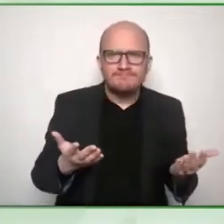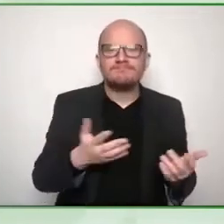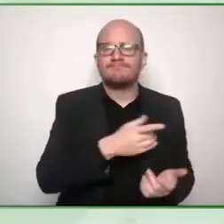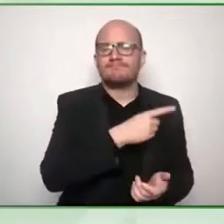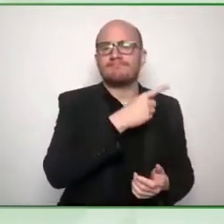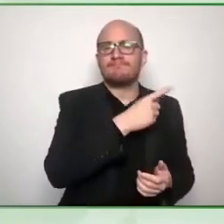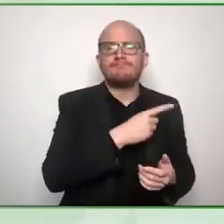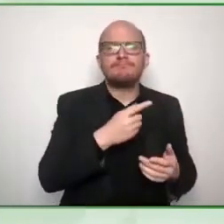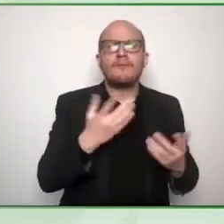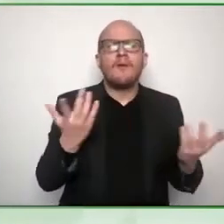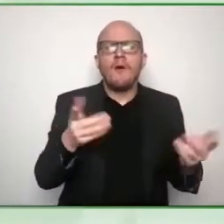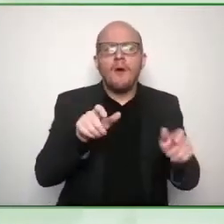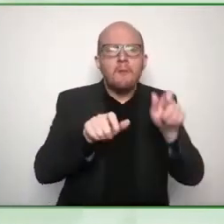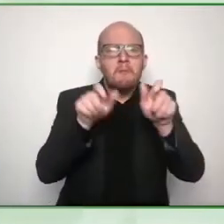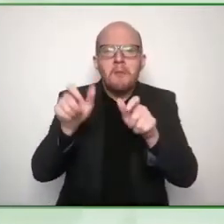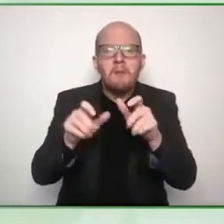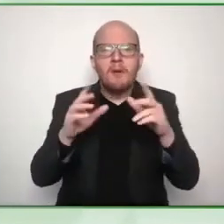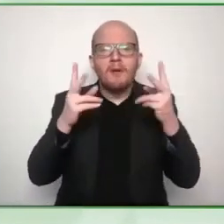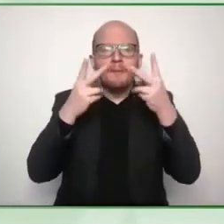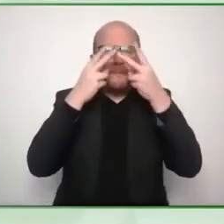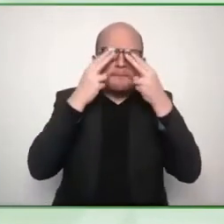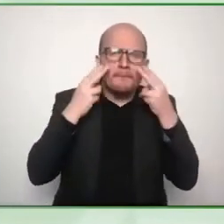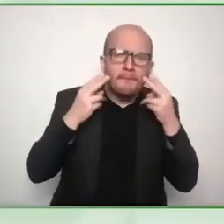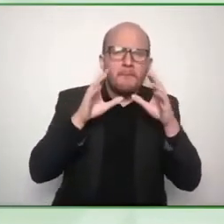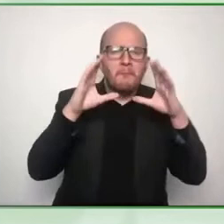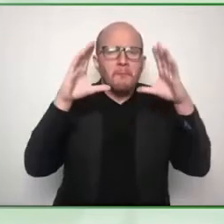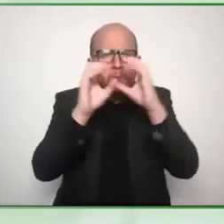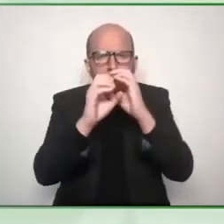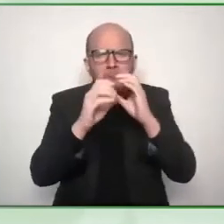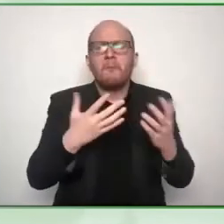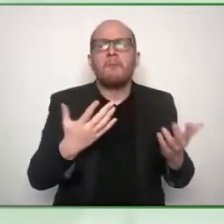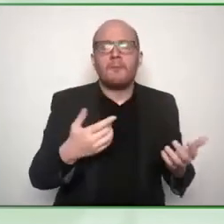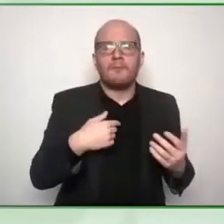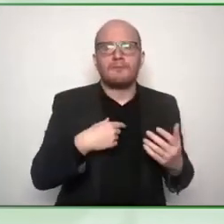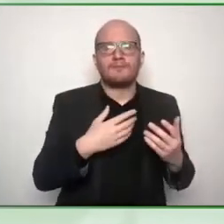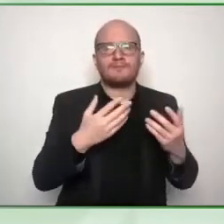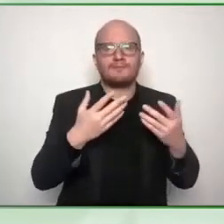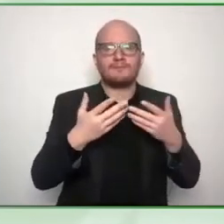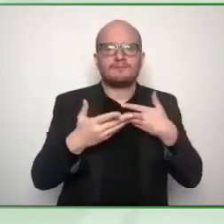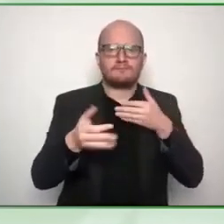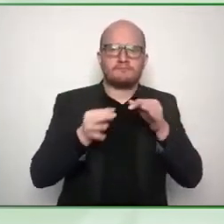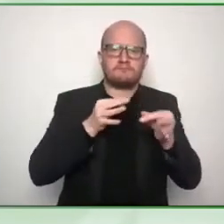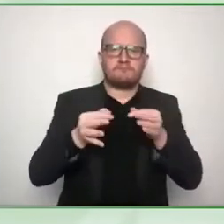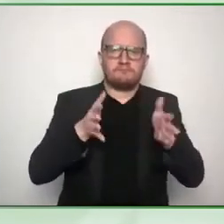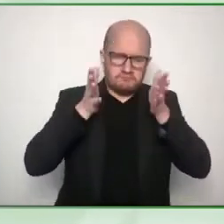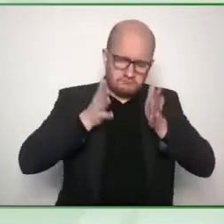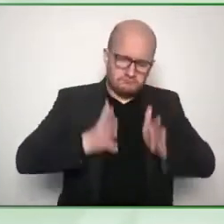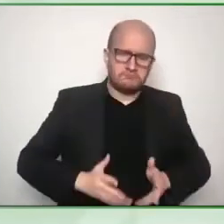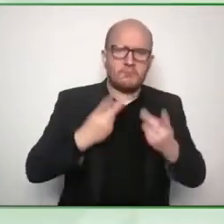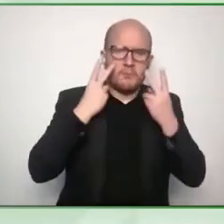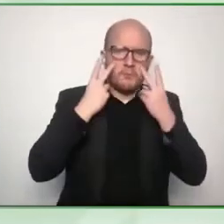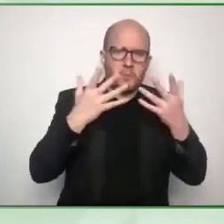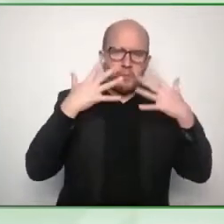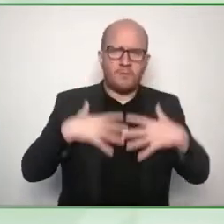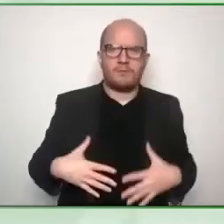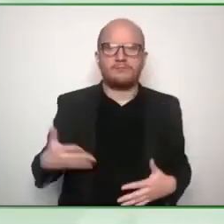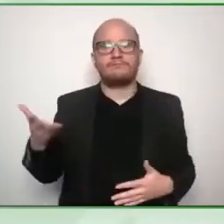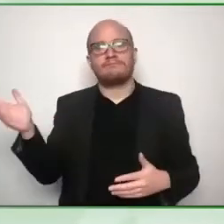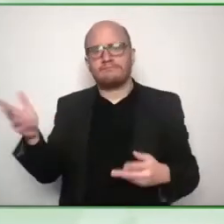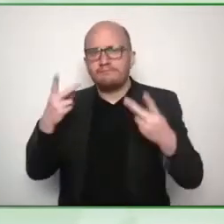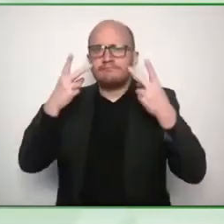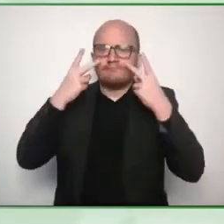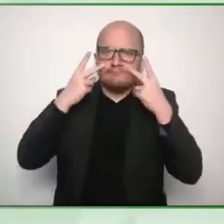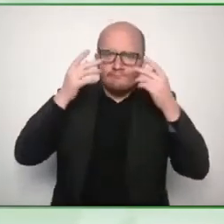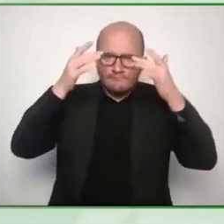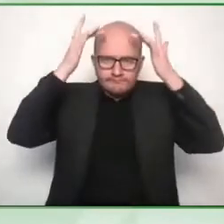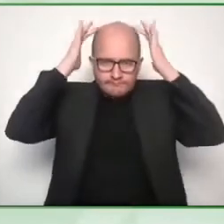of middle age um i have a full beard i'm wearing glasses and uh wearing a black shirt seated in front of my